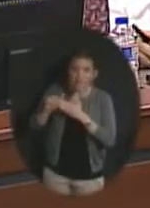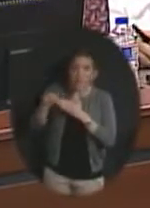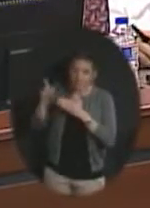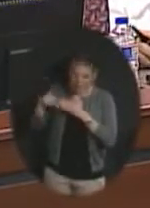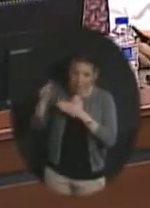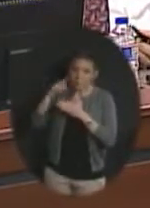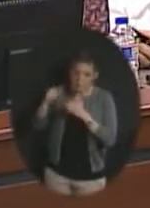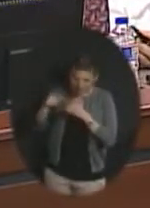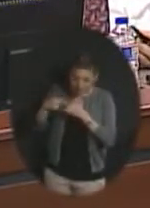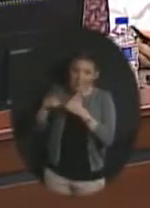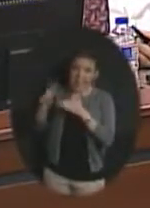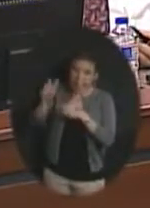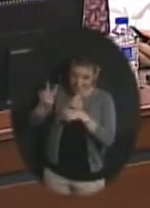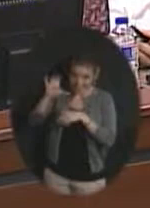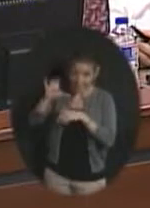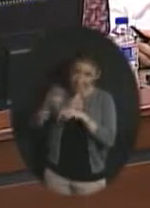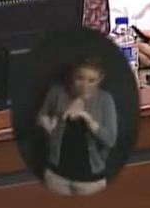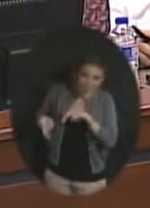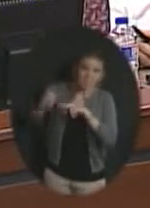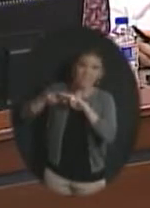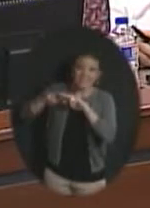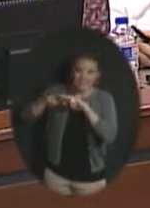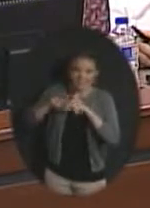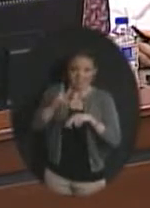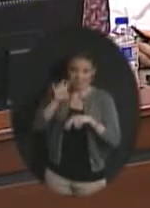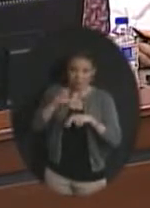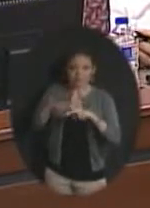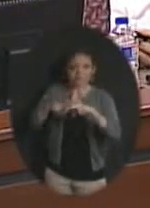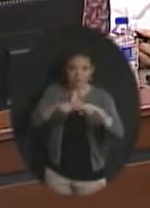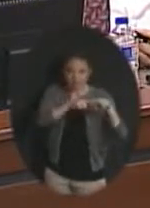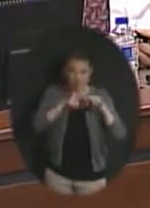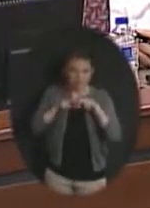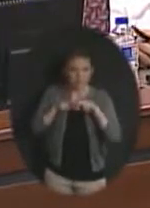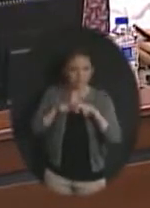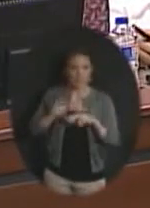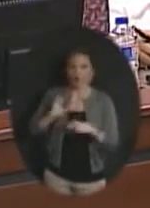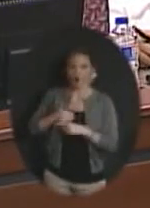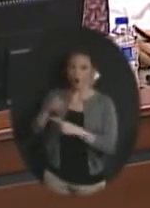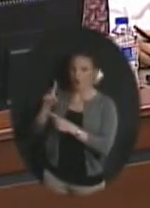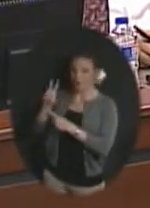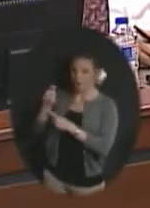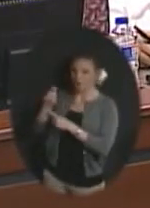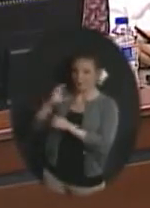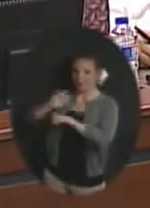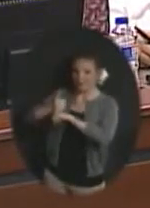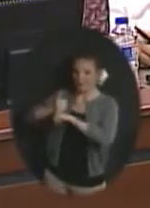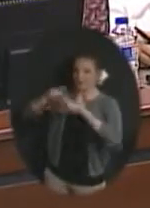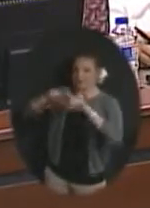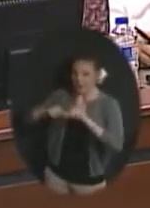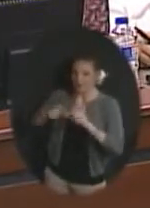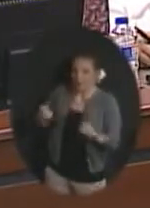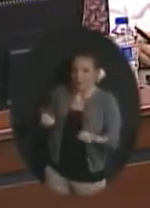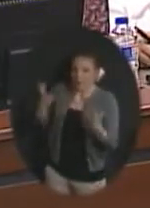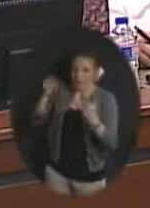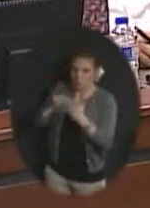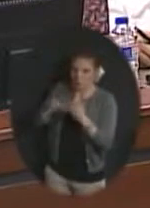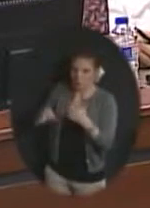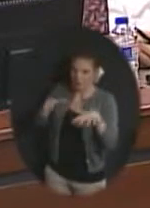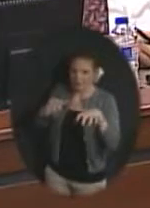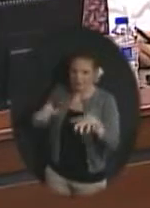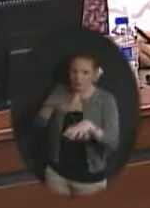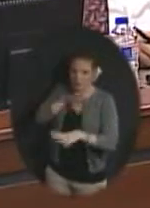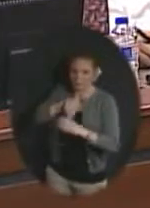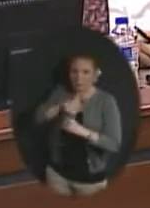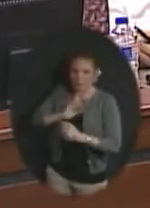every district across the state of Kansas as who is a member our dues are set based on our student population the formula for